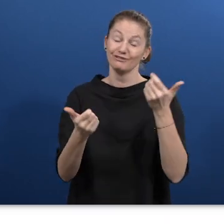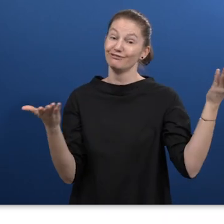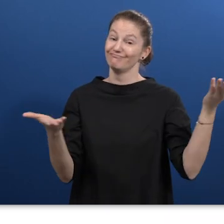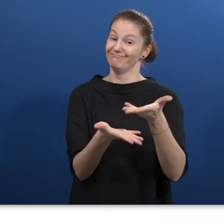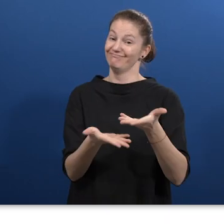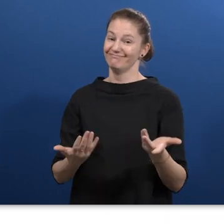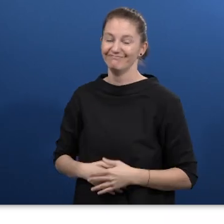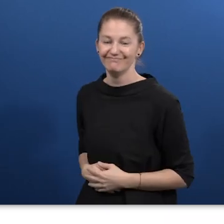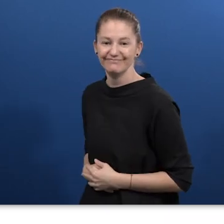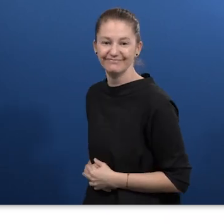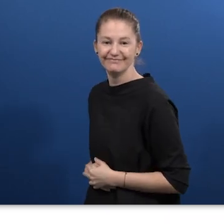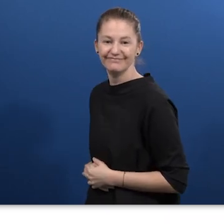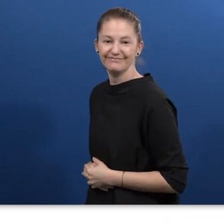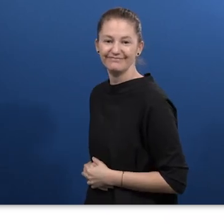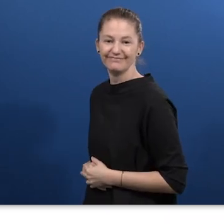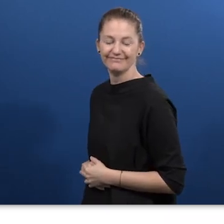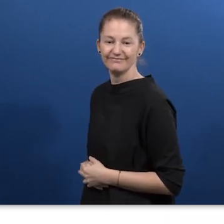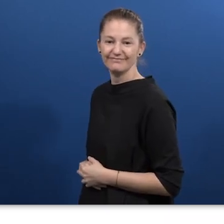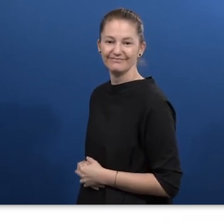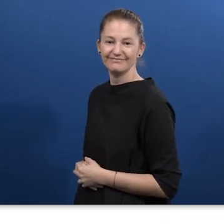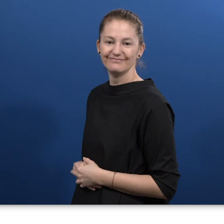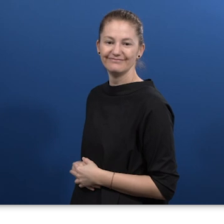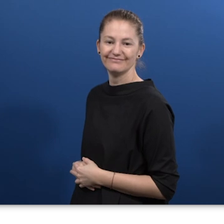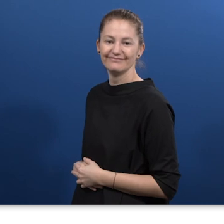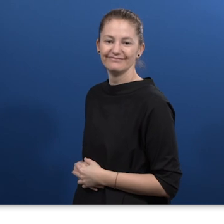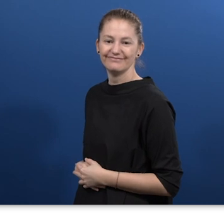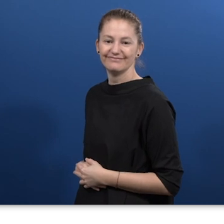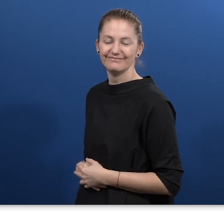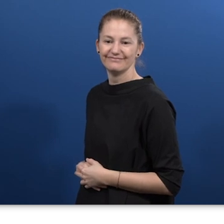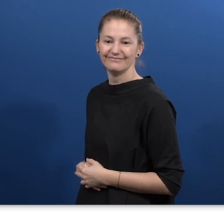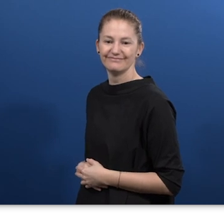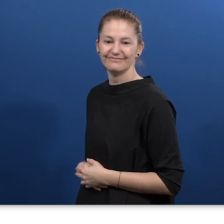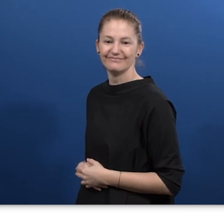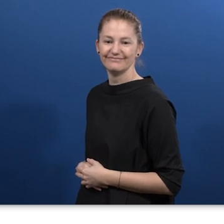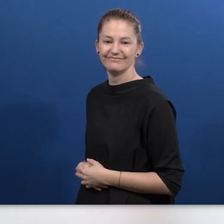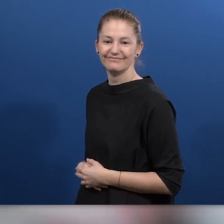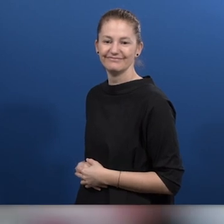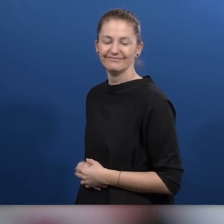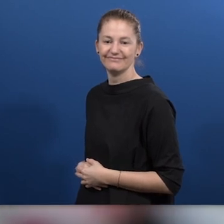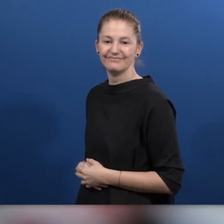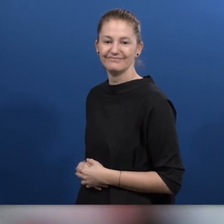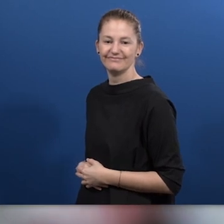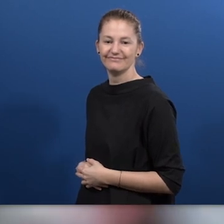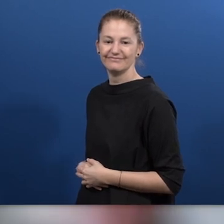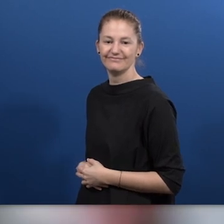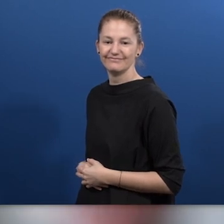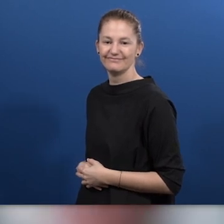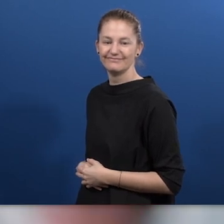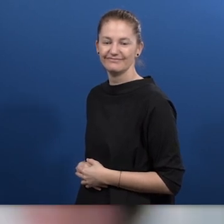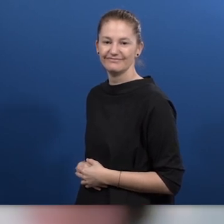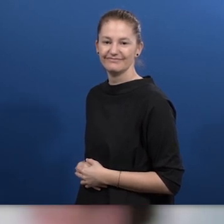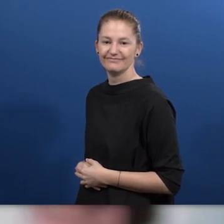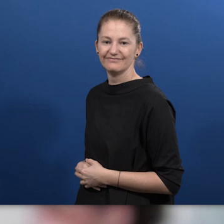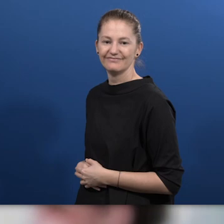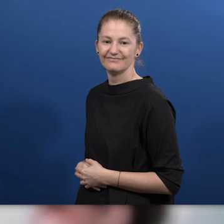Brazil. EGALITE Inclusion & Diversity. Project Online Job Recruitment Platform.